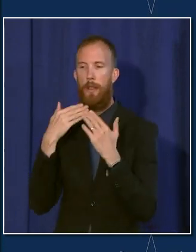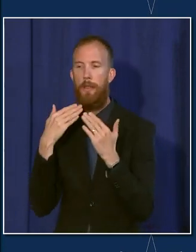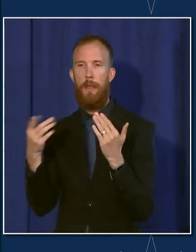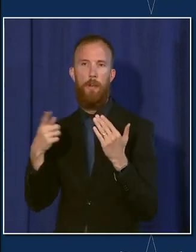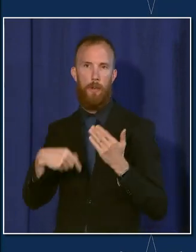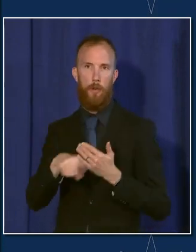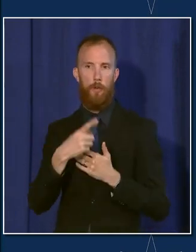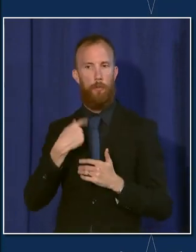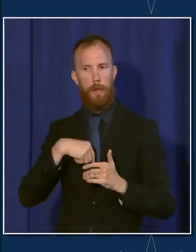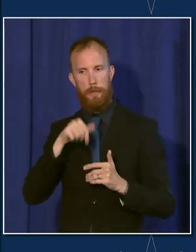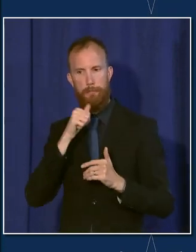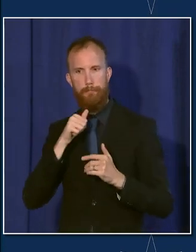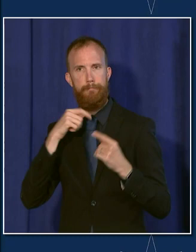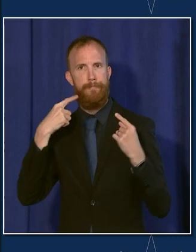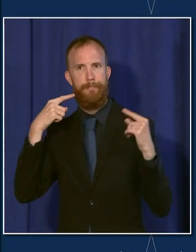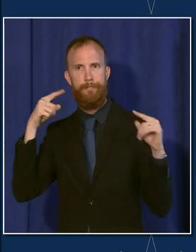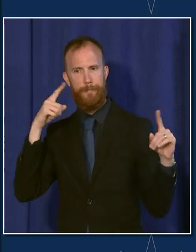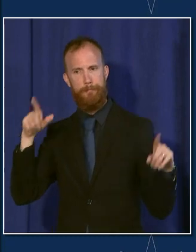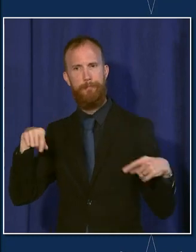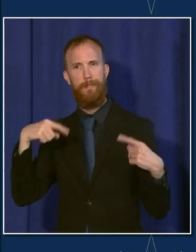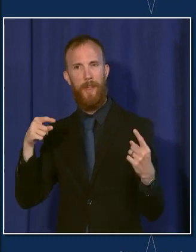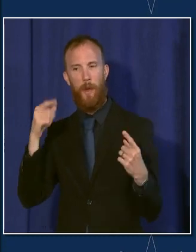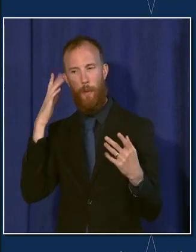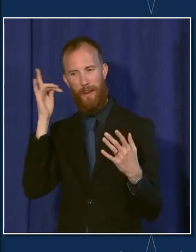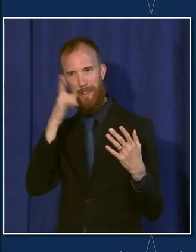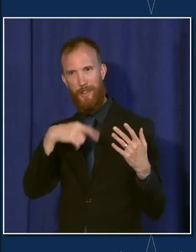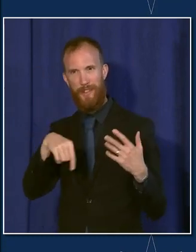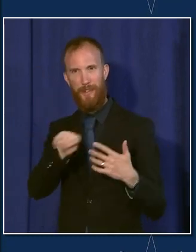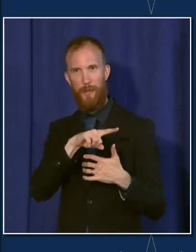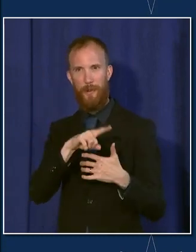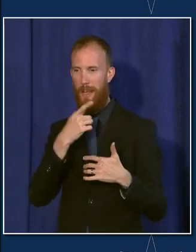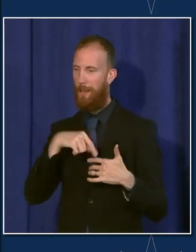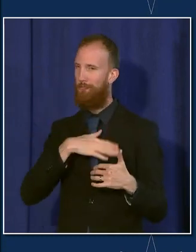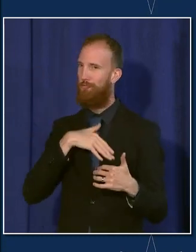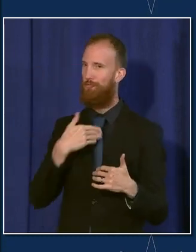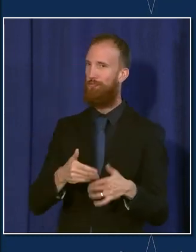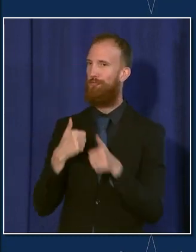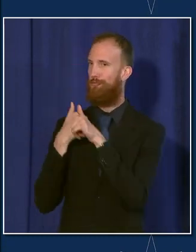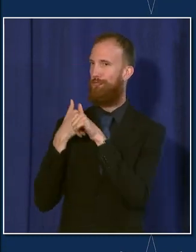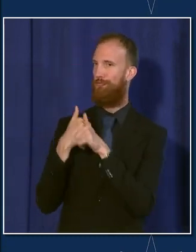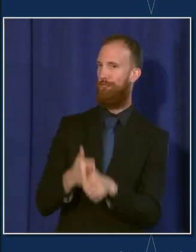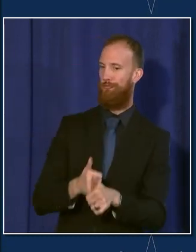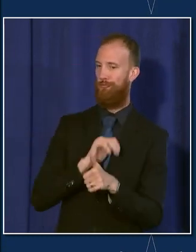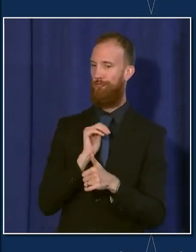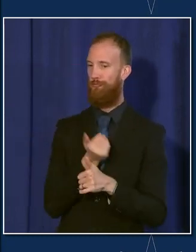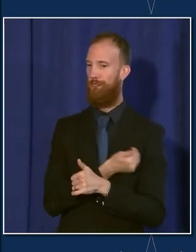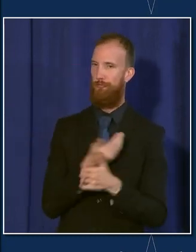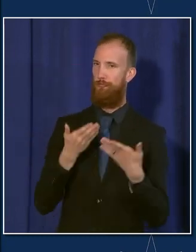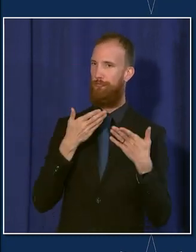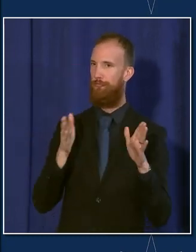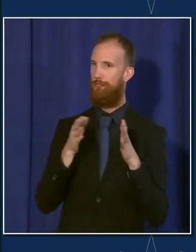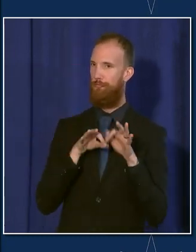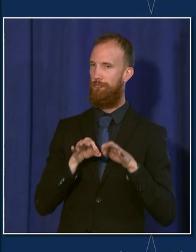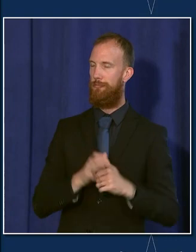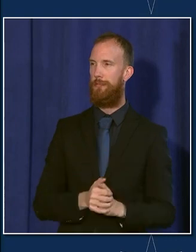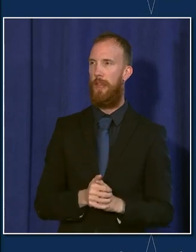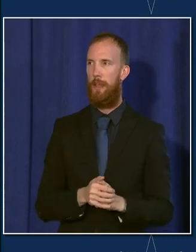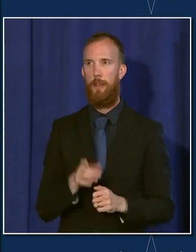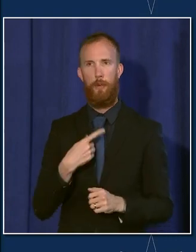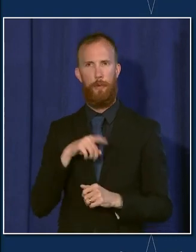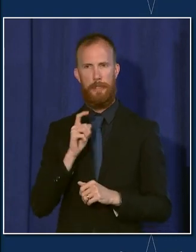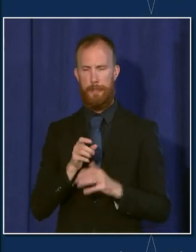you and relying on you to continue following the public health guidelines. We must stay diligent and commit to the public health guidance.